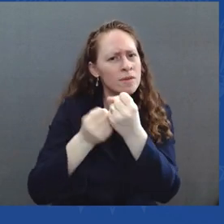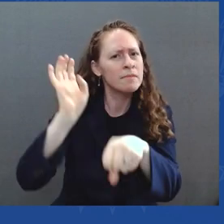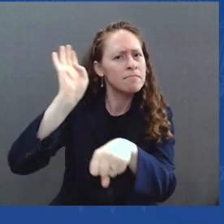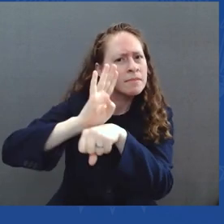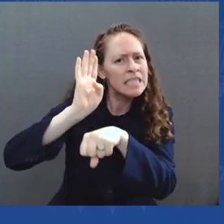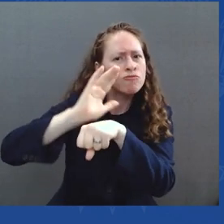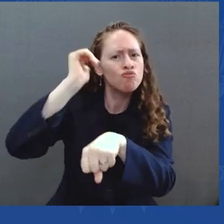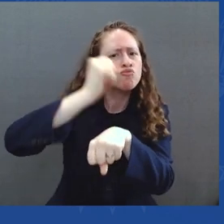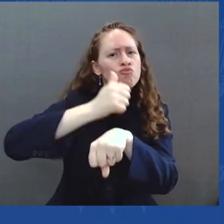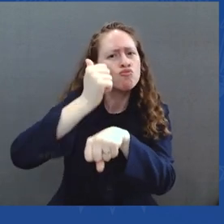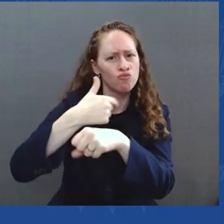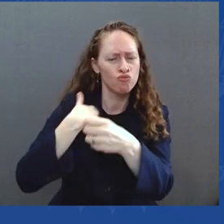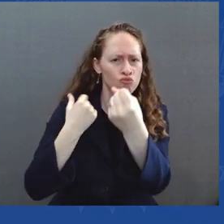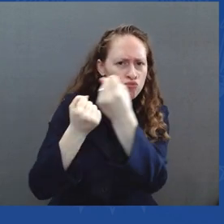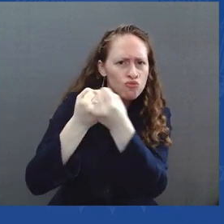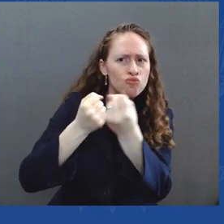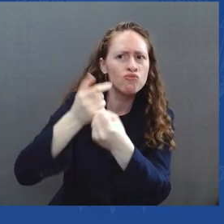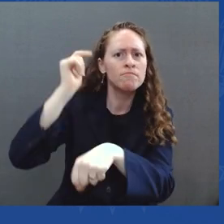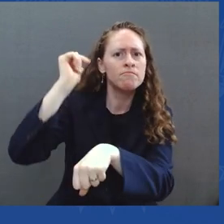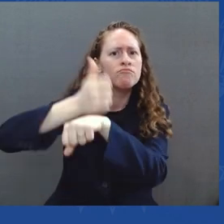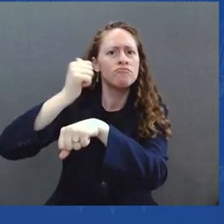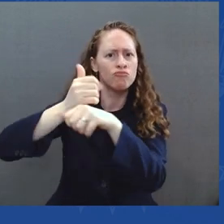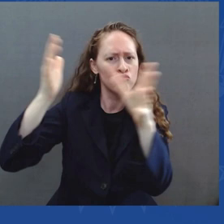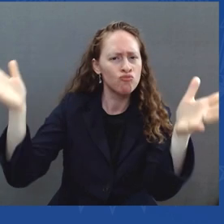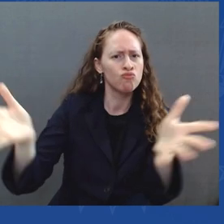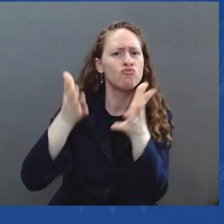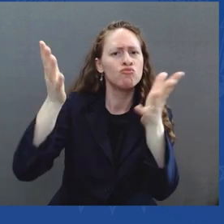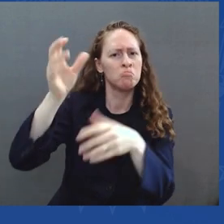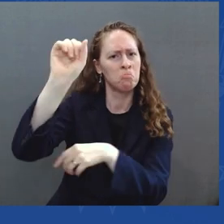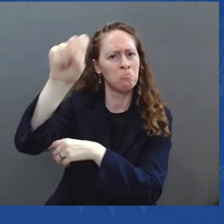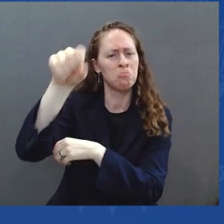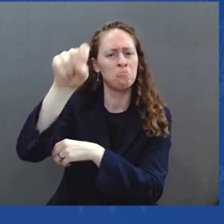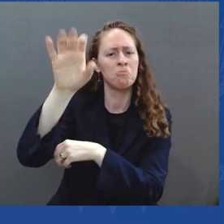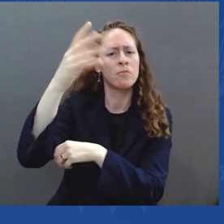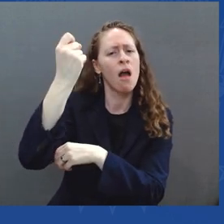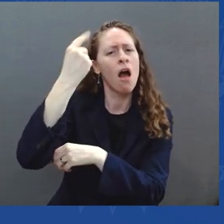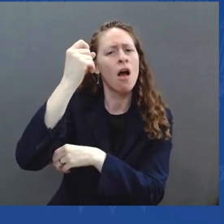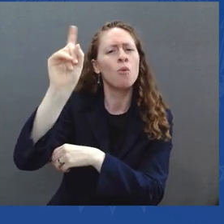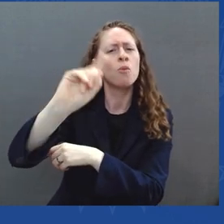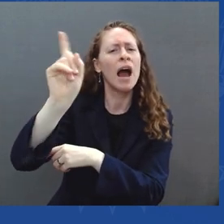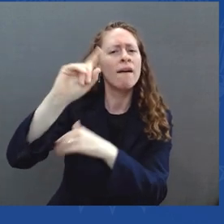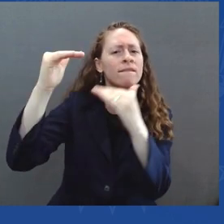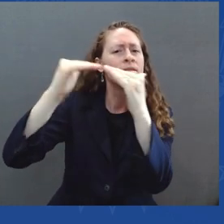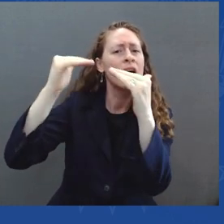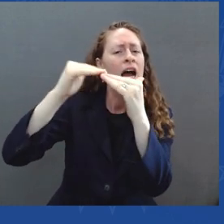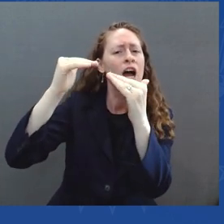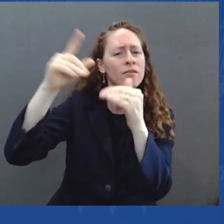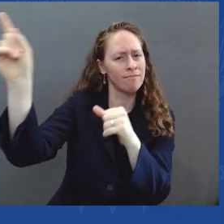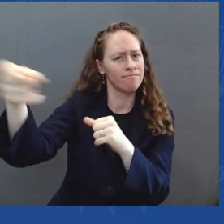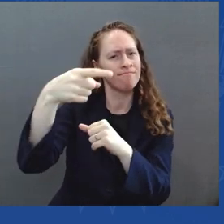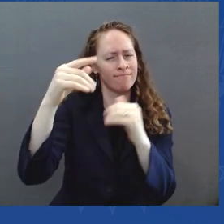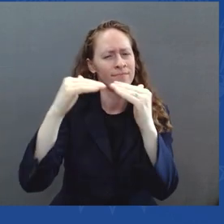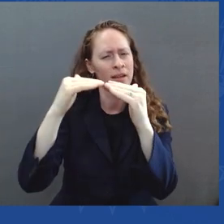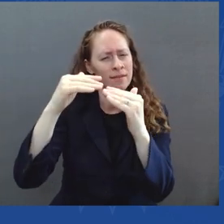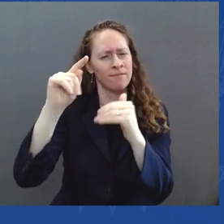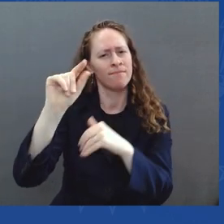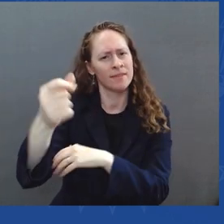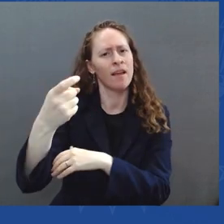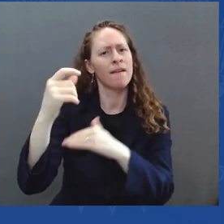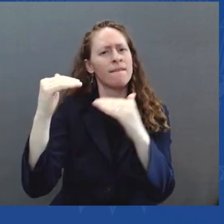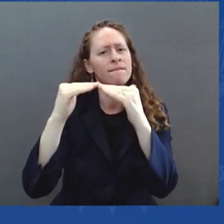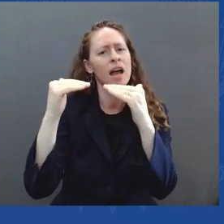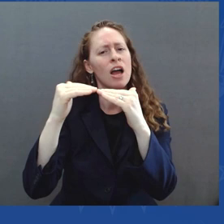one simple question. Just pay your fair share. Pay your fair share, that's all. That's it. Just your fair share.